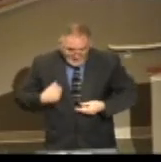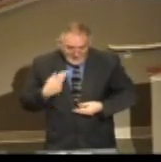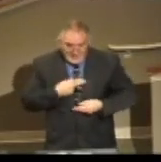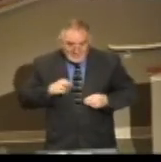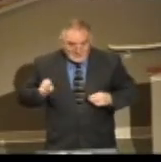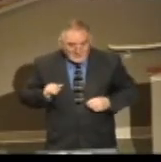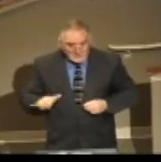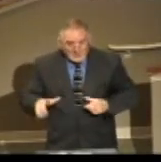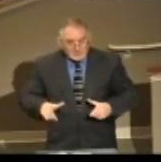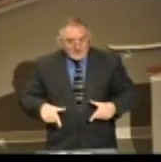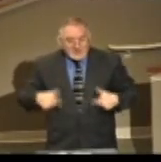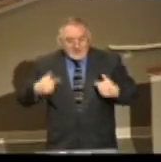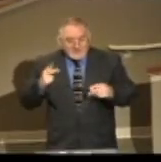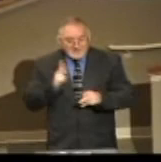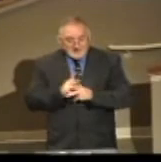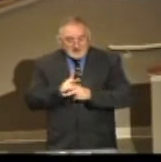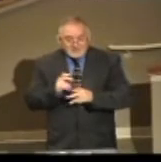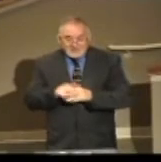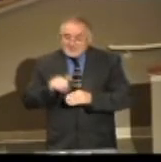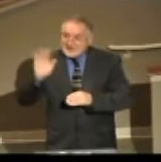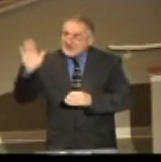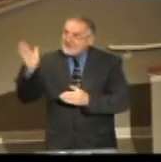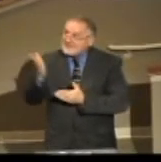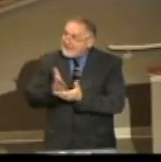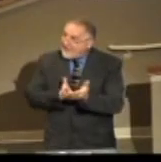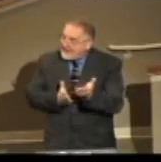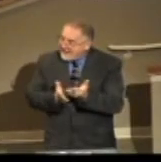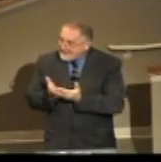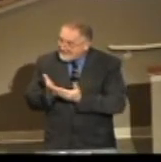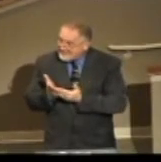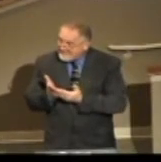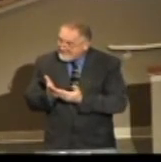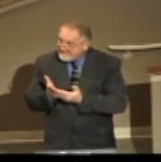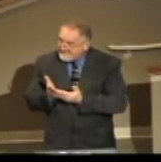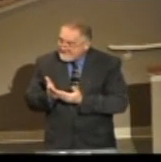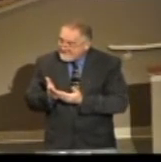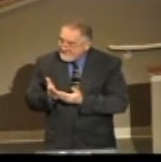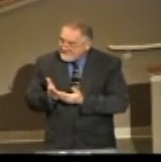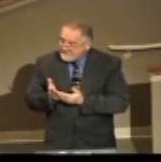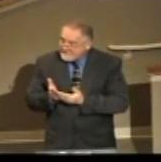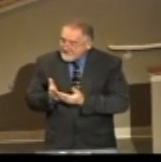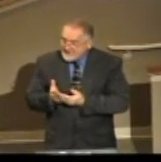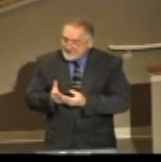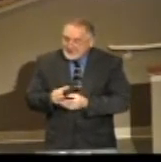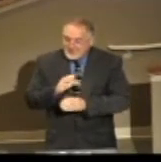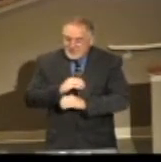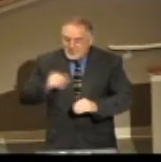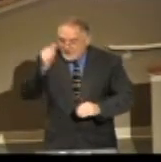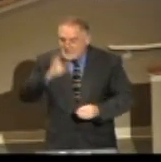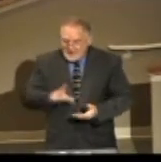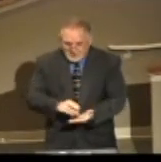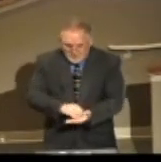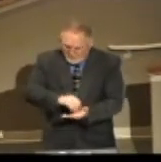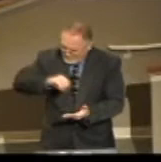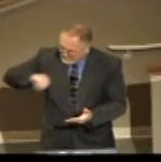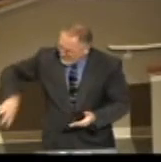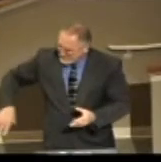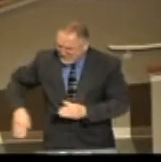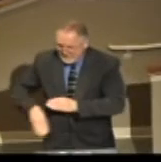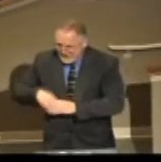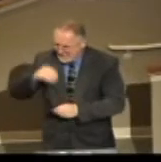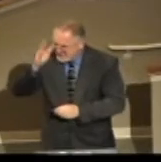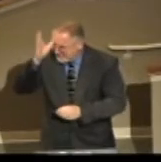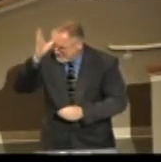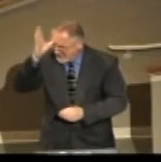He's kept us in the power of his hand. Jesus said, I give unto them eternal life. He shall never perish. He shall never pluck them out of my hand. Then he gives his own righteousness.